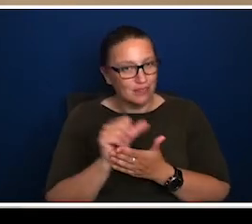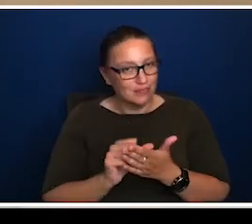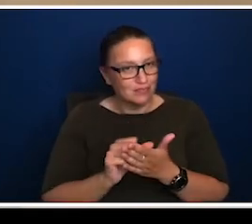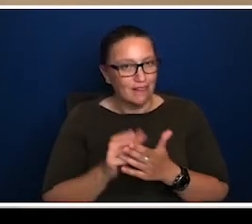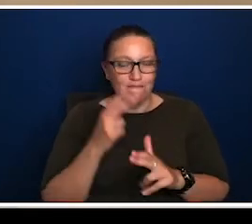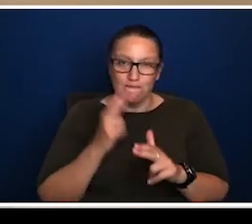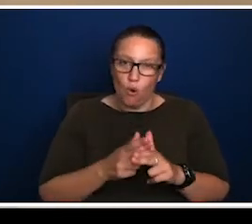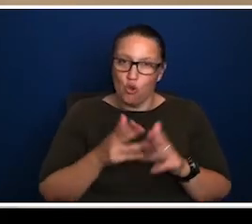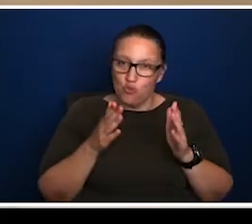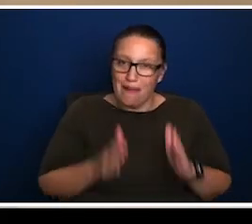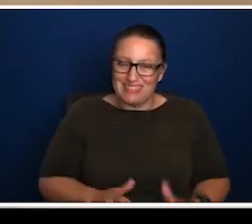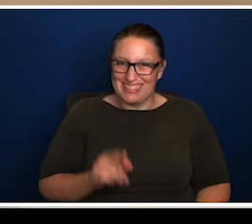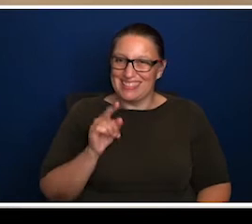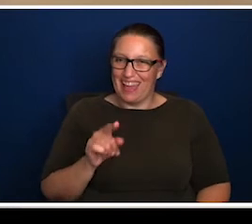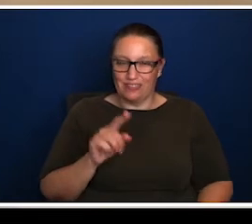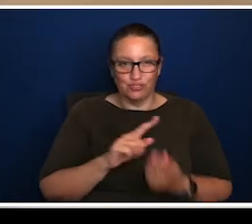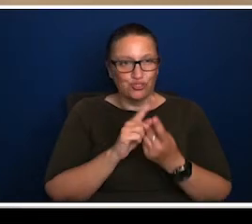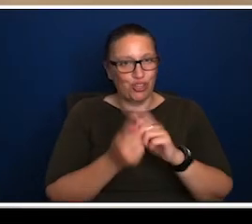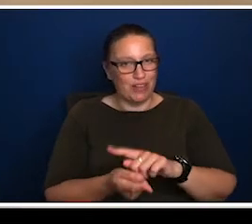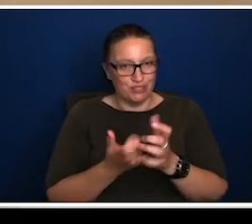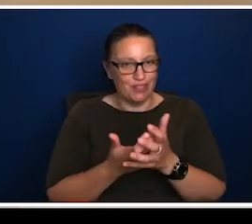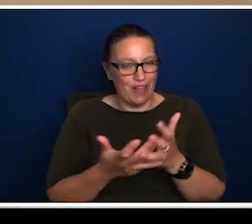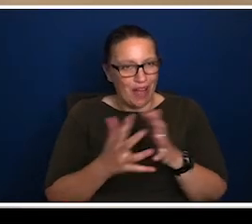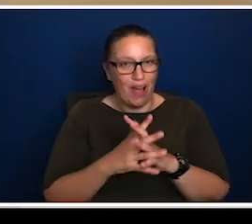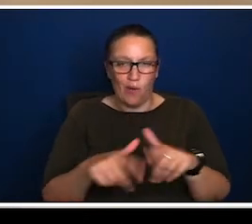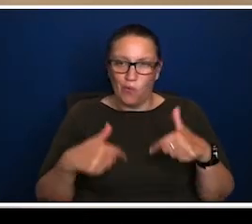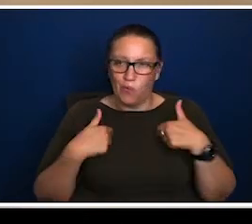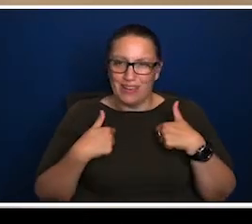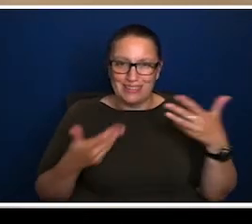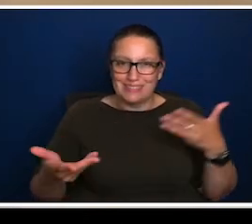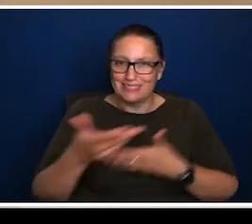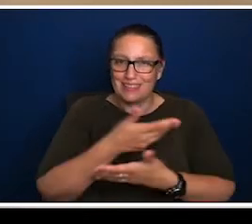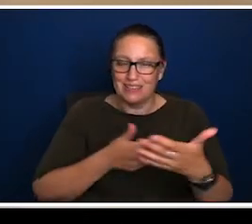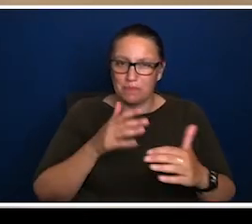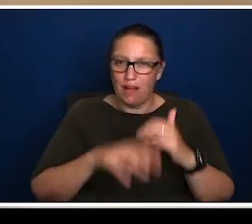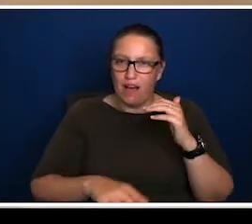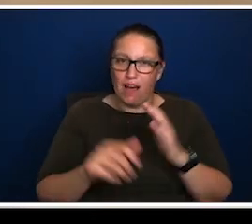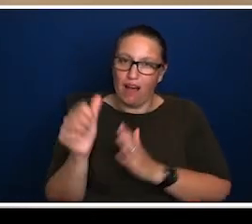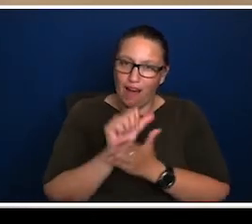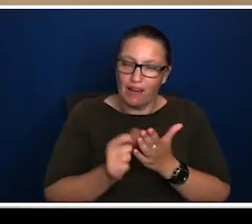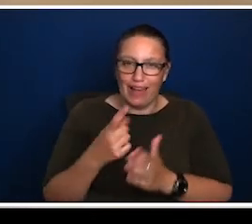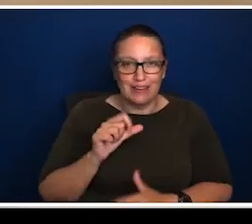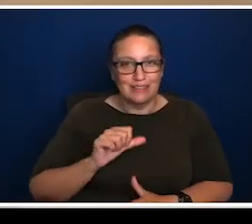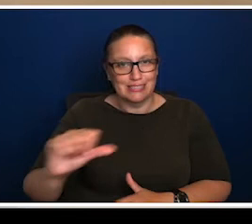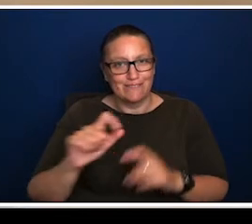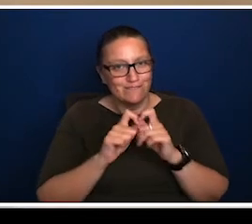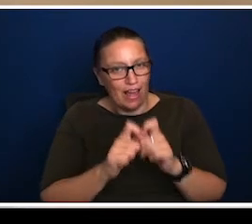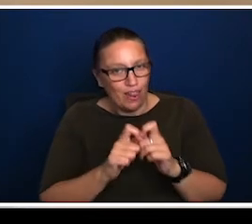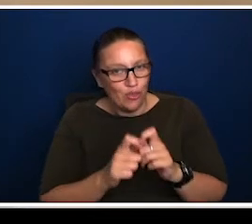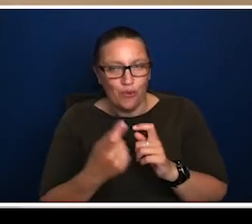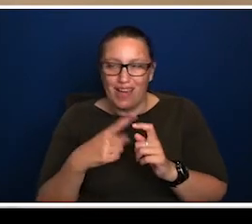the value of arts for humanity, it changes the level at which every discussion about the arts